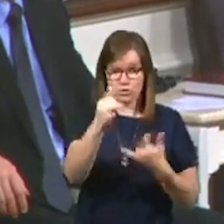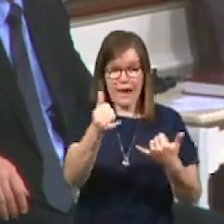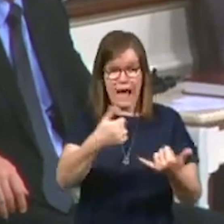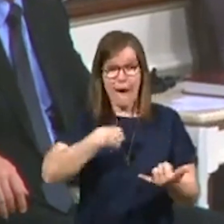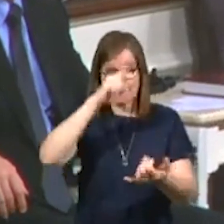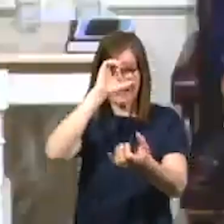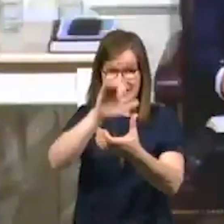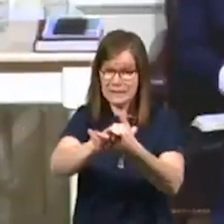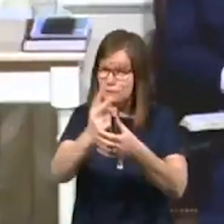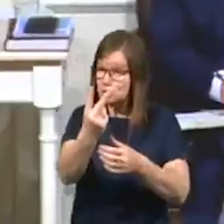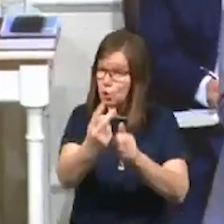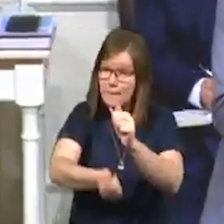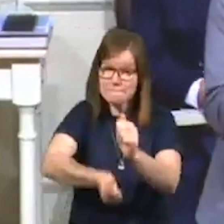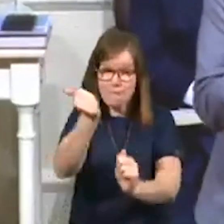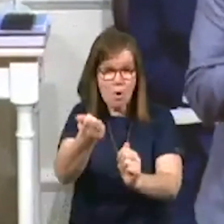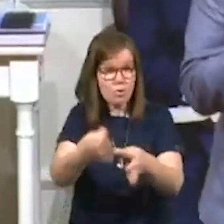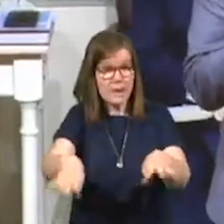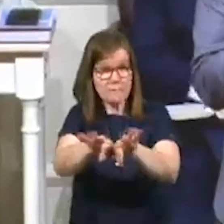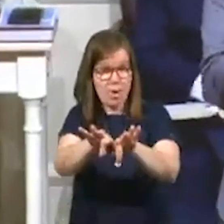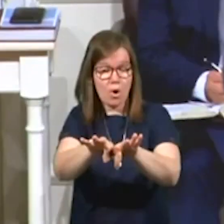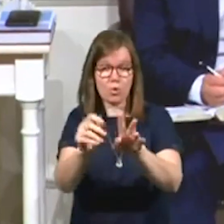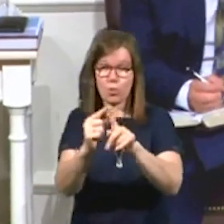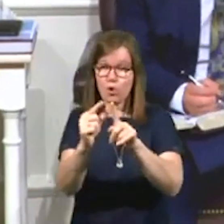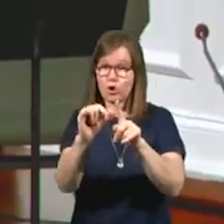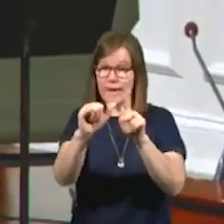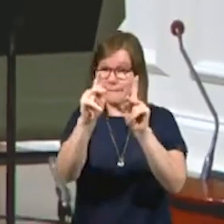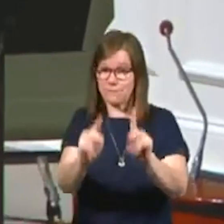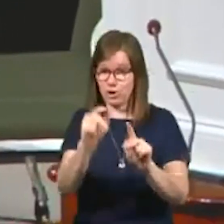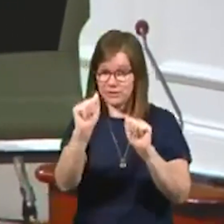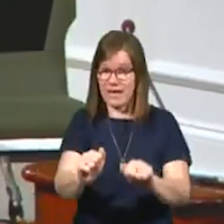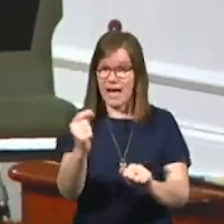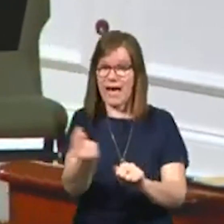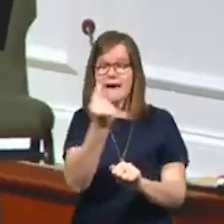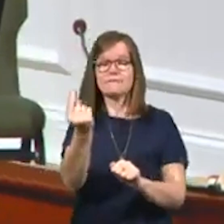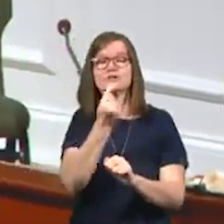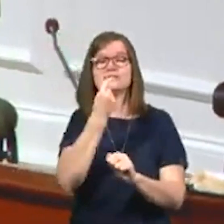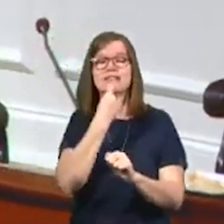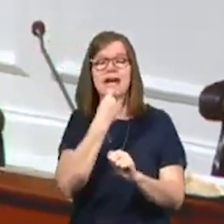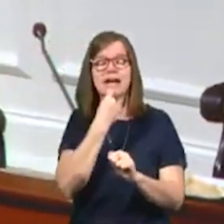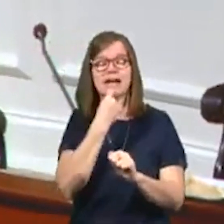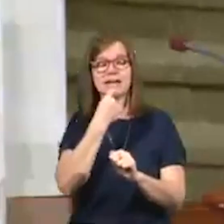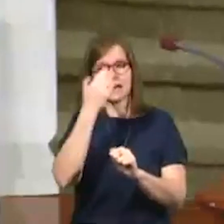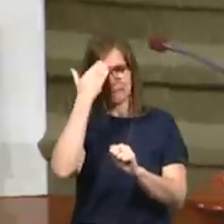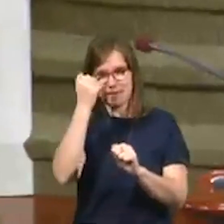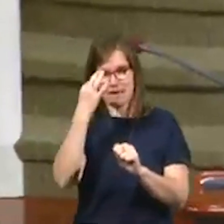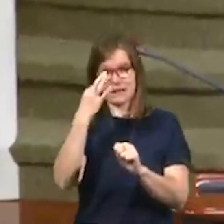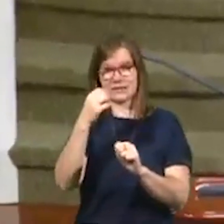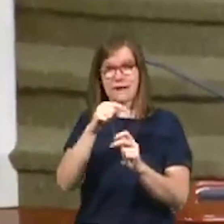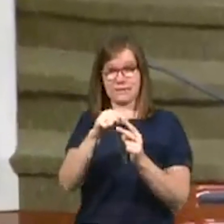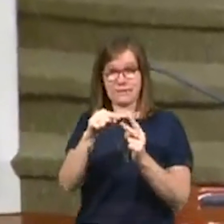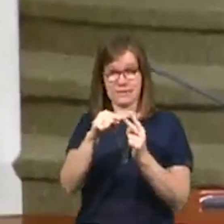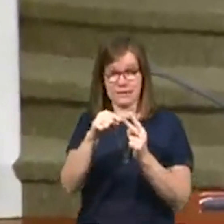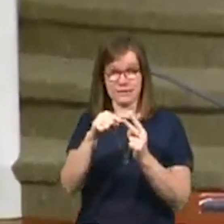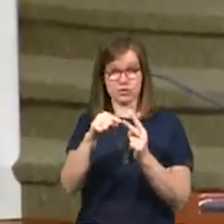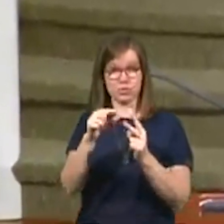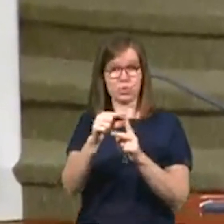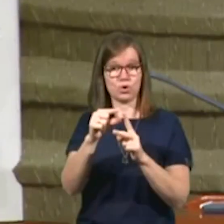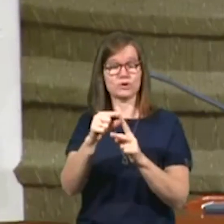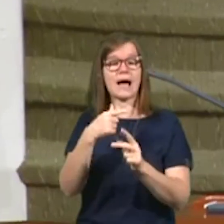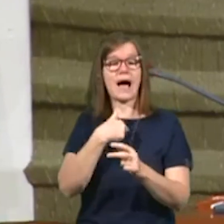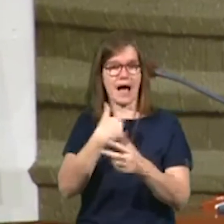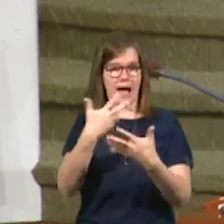believe that the two most important words that a person could ever say because of these words, I'm saved.